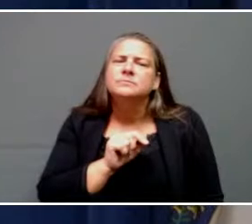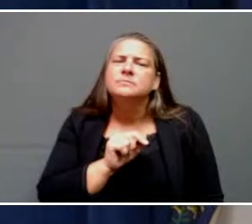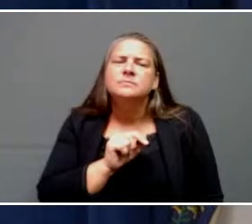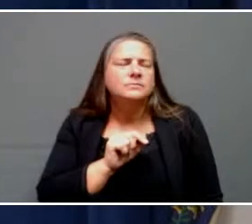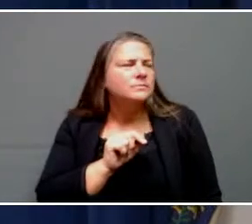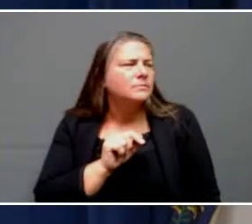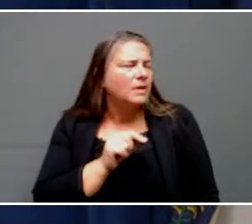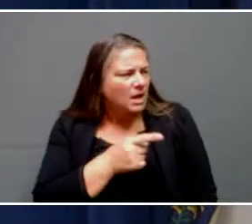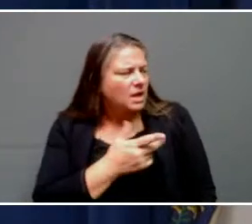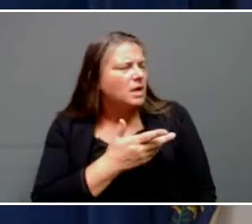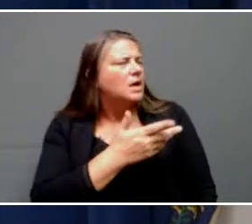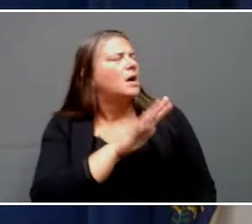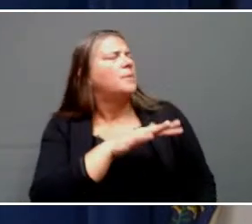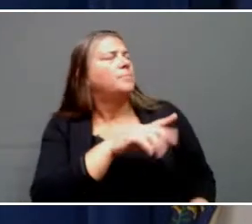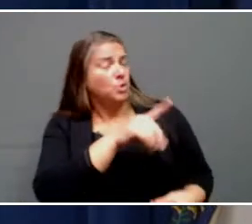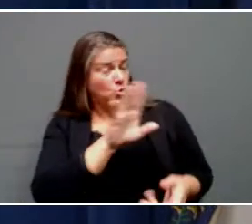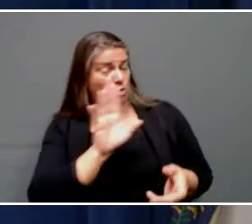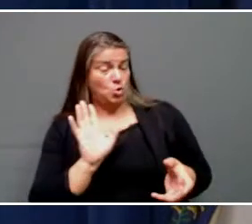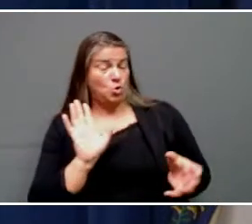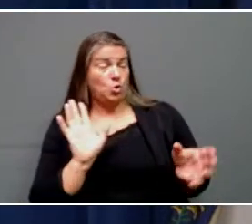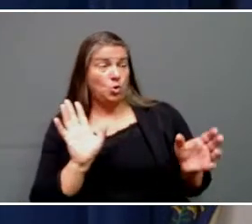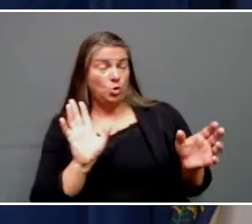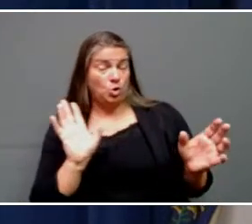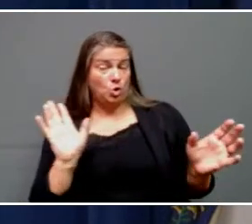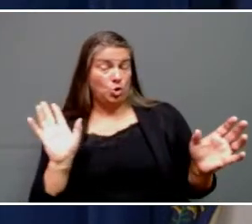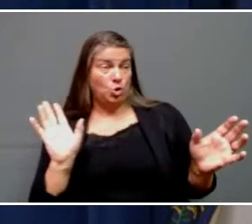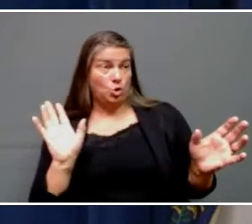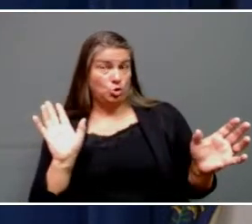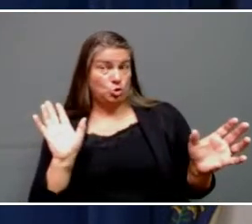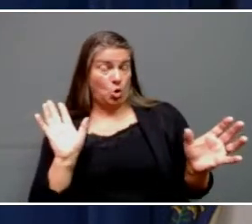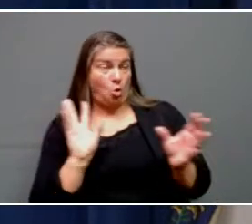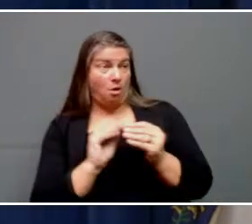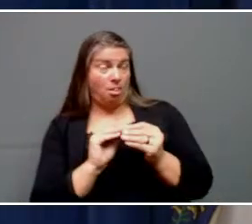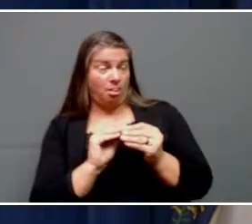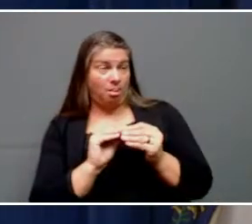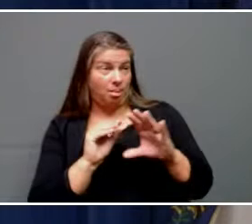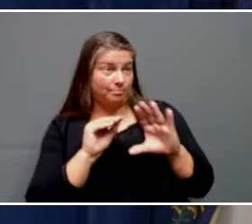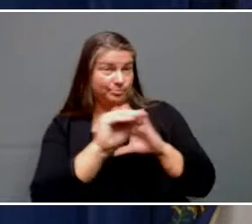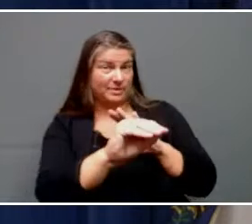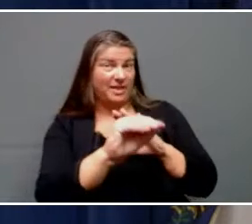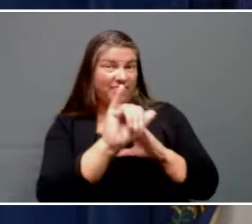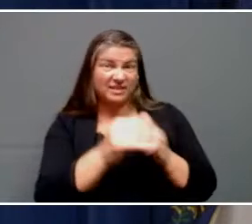Yeah, the total amount that is that is going into the fund is